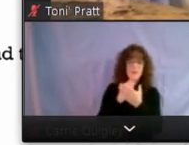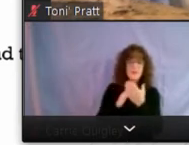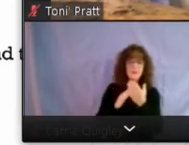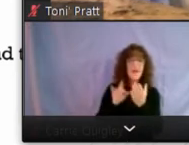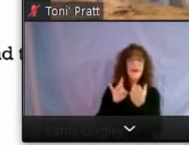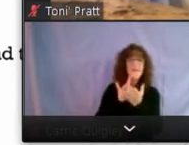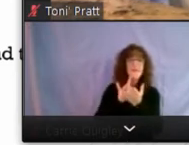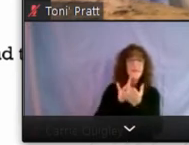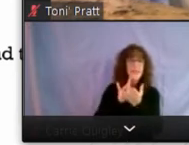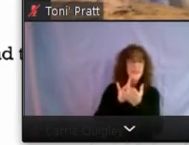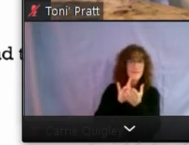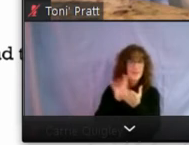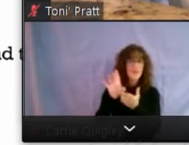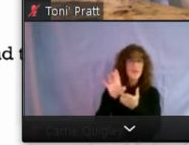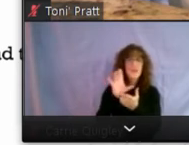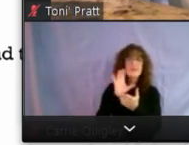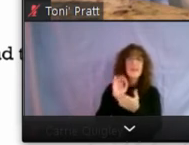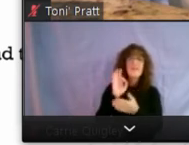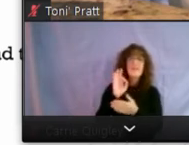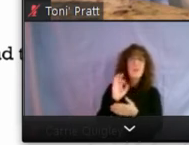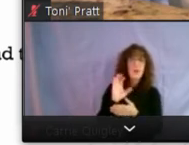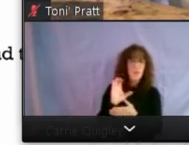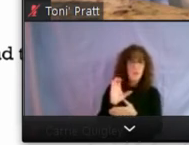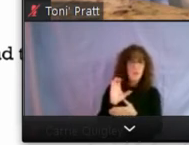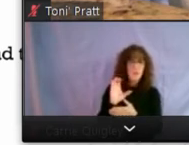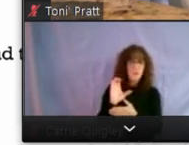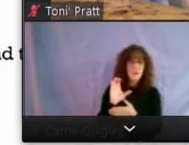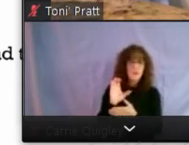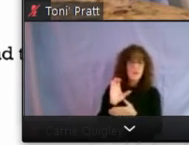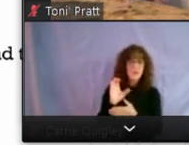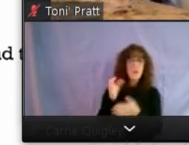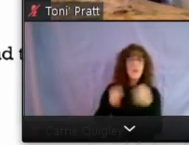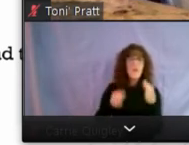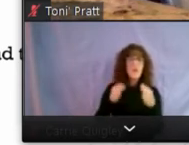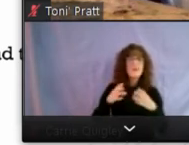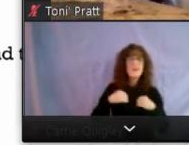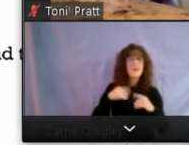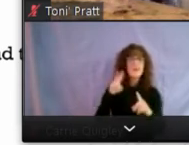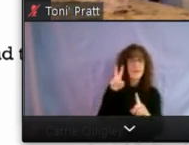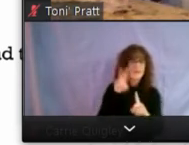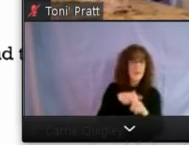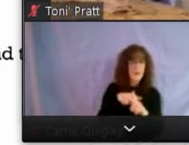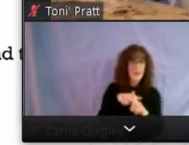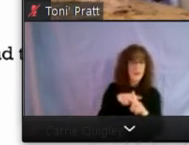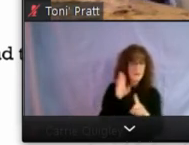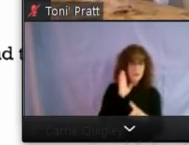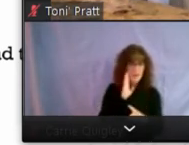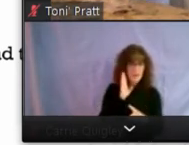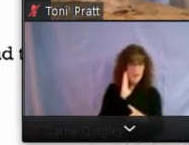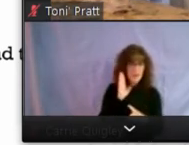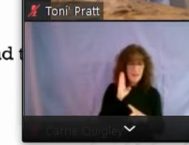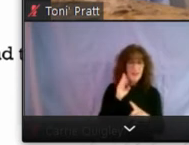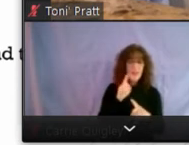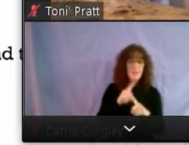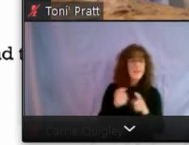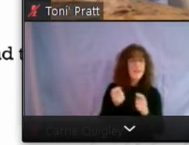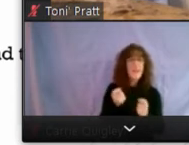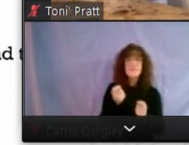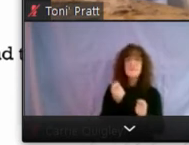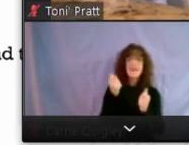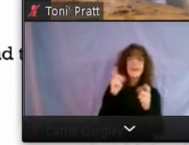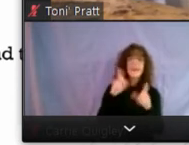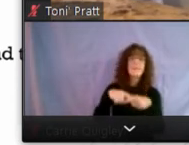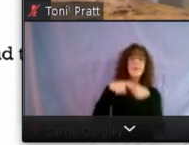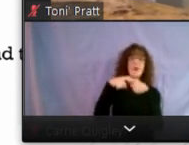proceedings and foreclosures. So, although the court is accepting filings, those are then immediately paused.